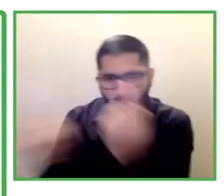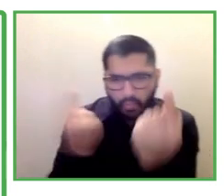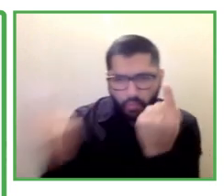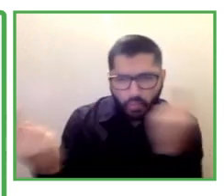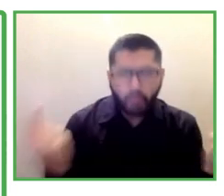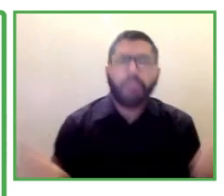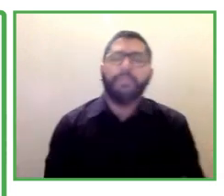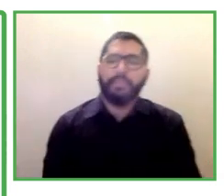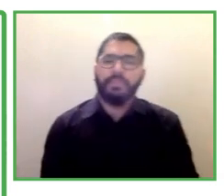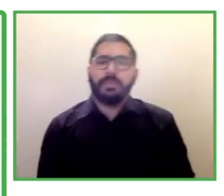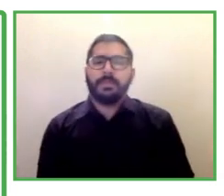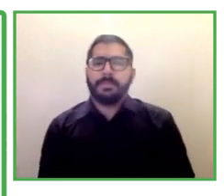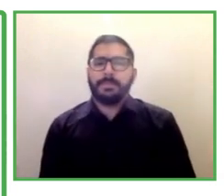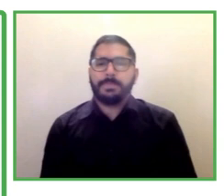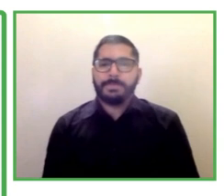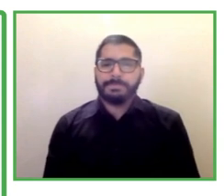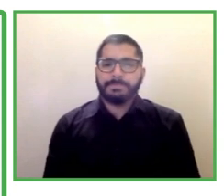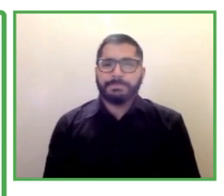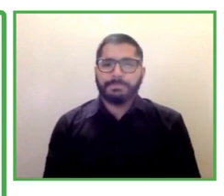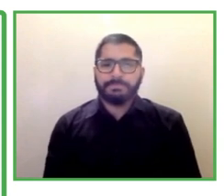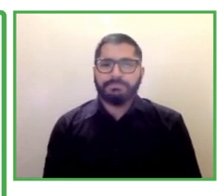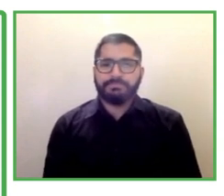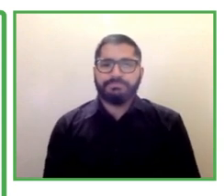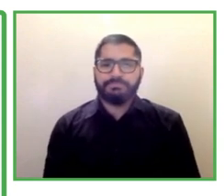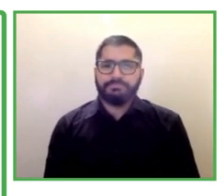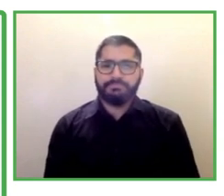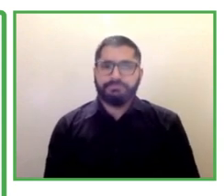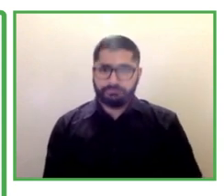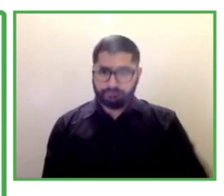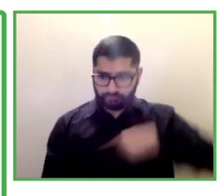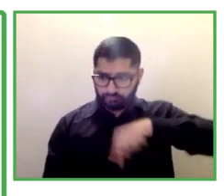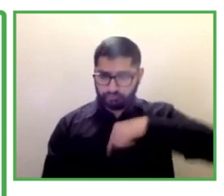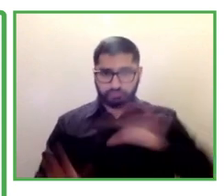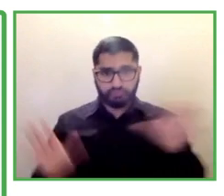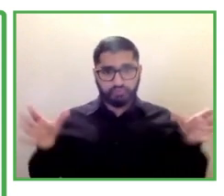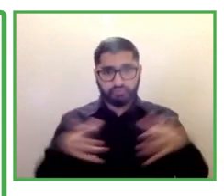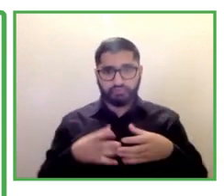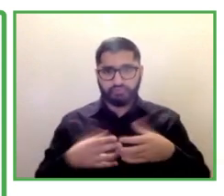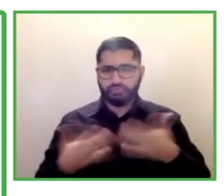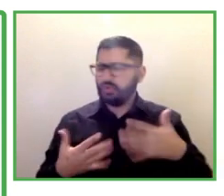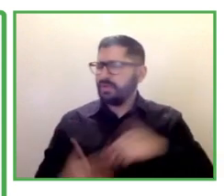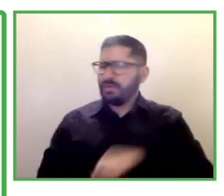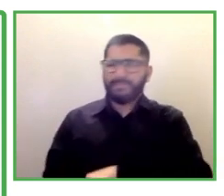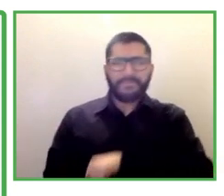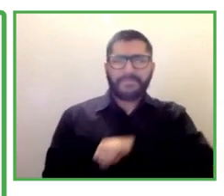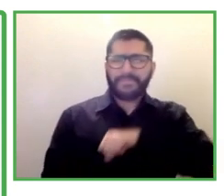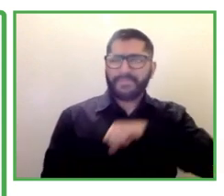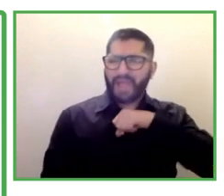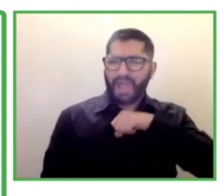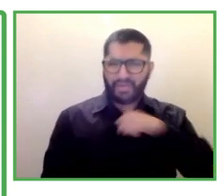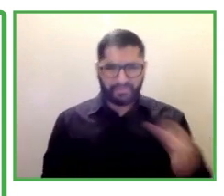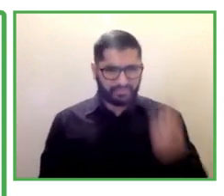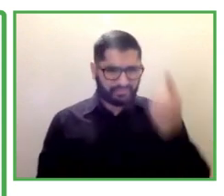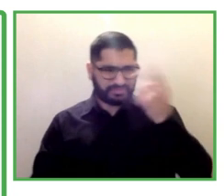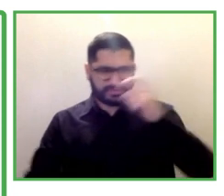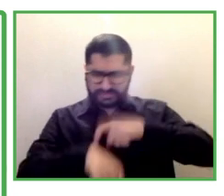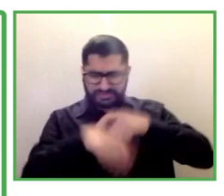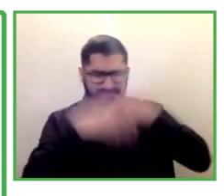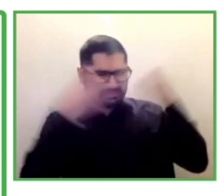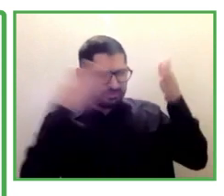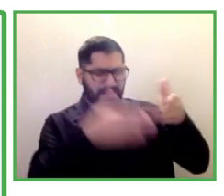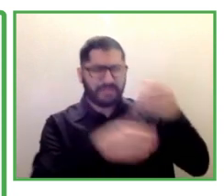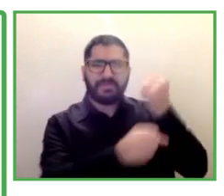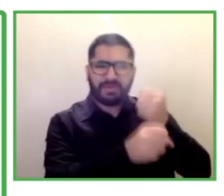um leading australian telecommunications companies here in australia they use the stepping into program specifically as a strategic